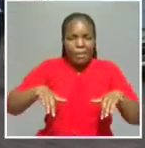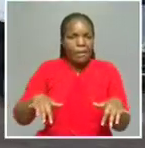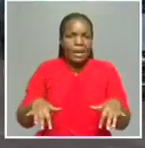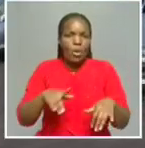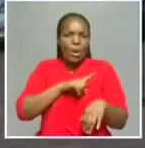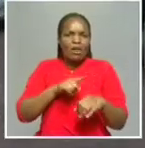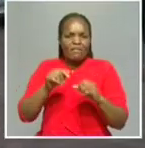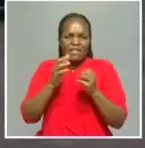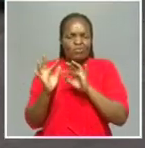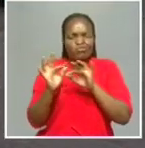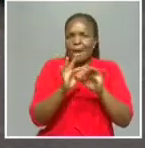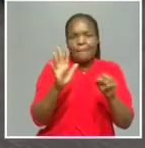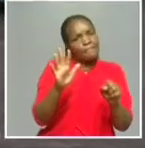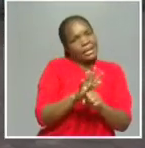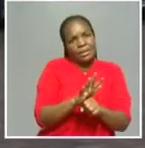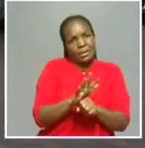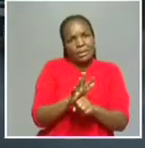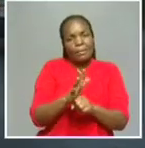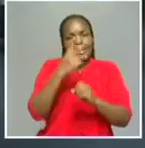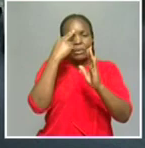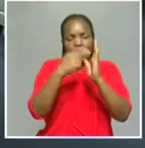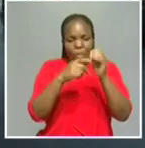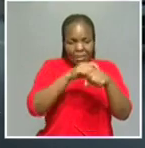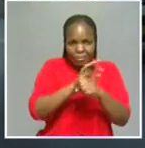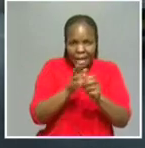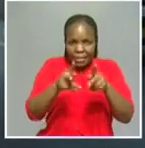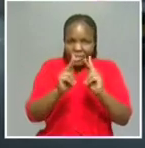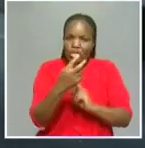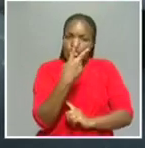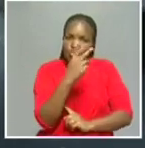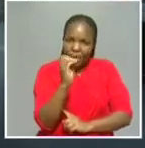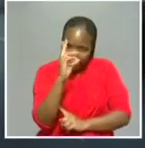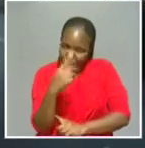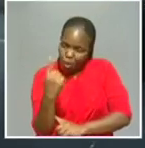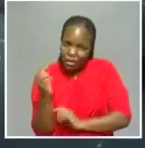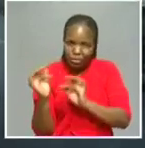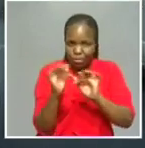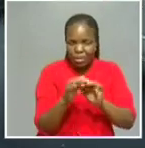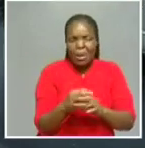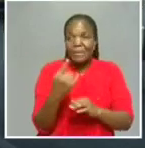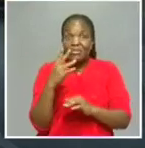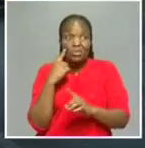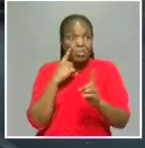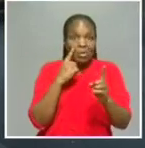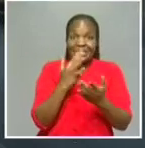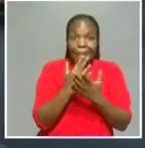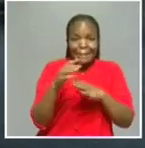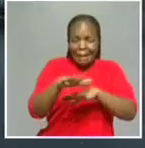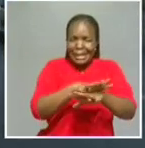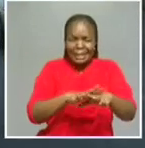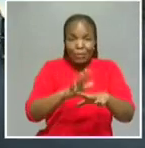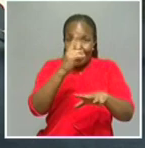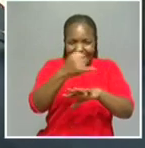because the number of gatherings is only 200. And these people were probably close to 2,000 or more than 2,000